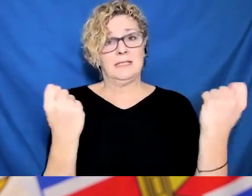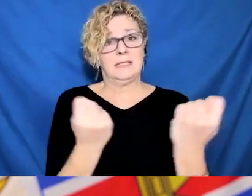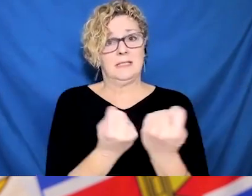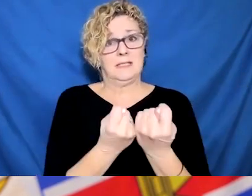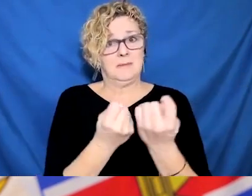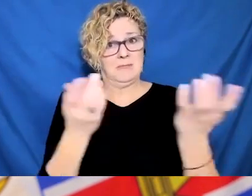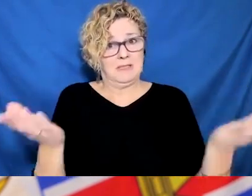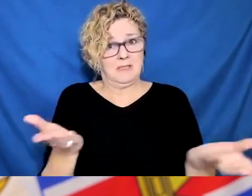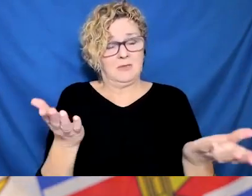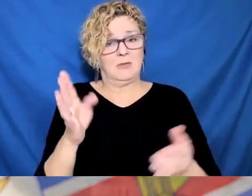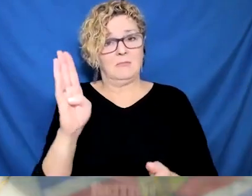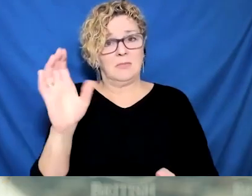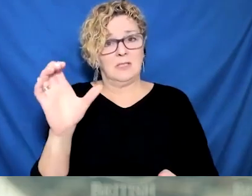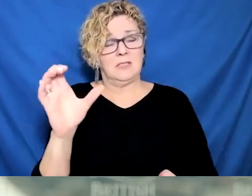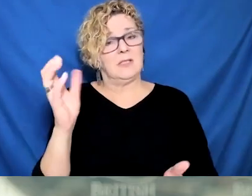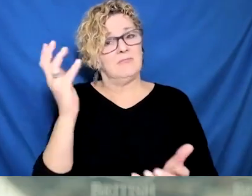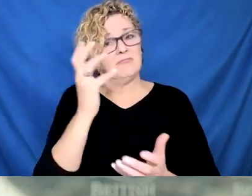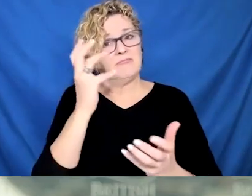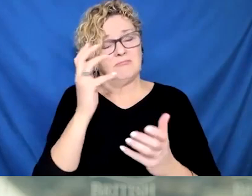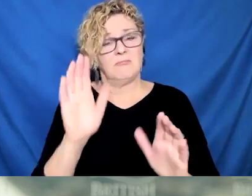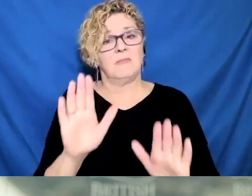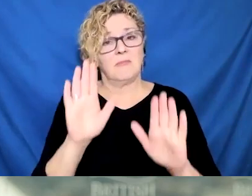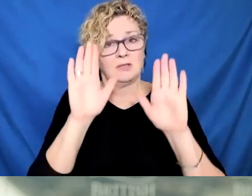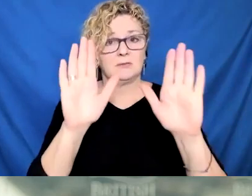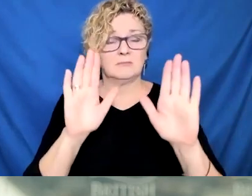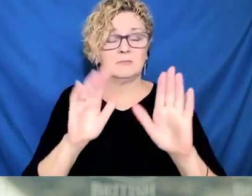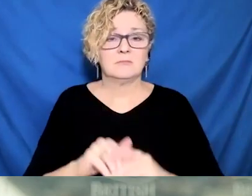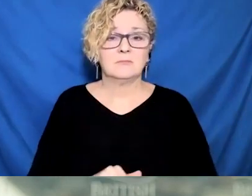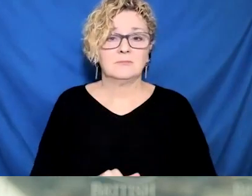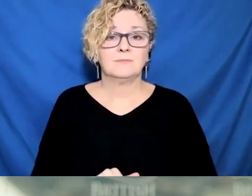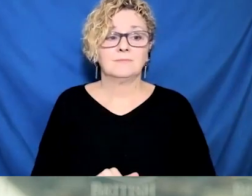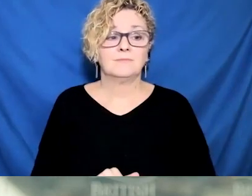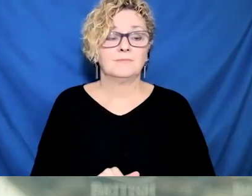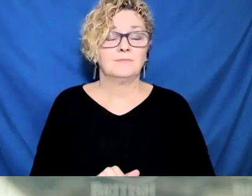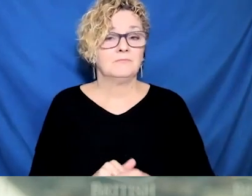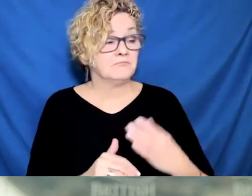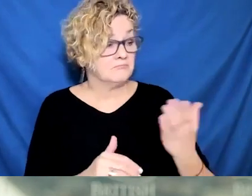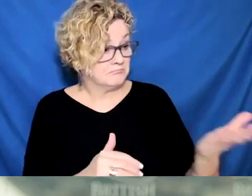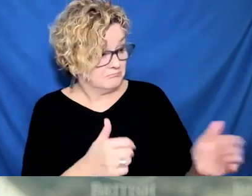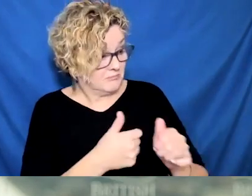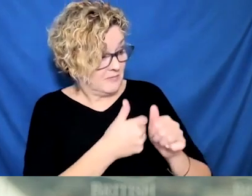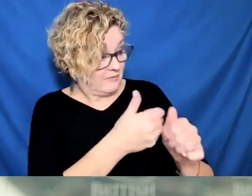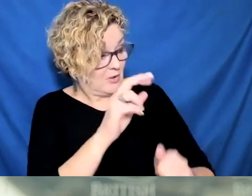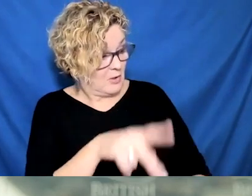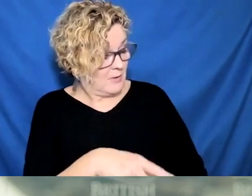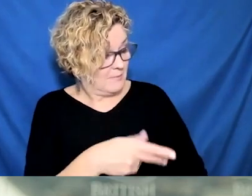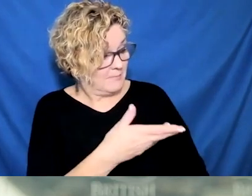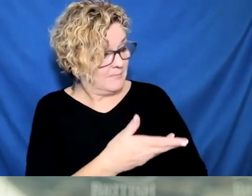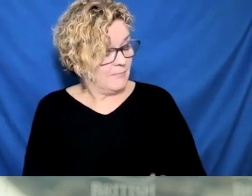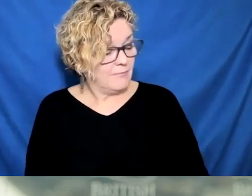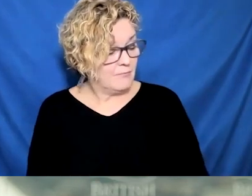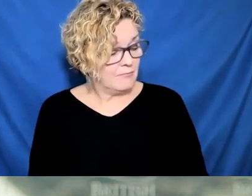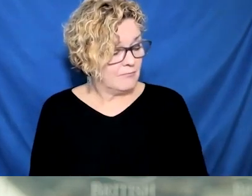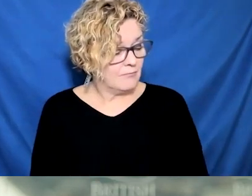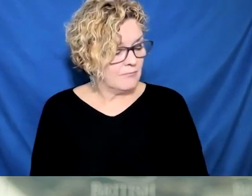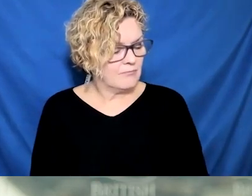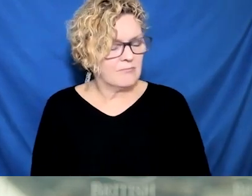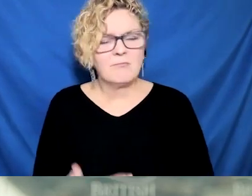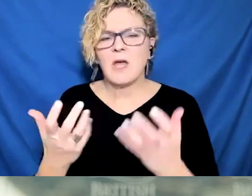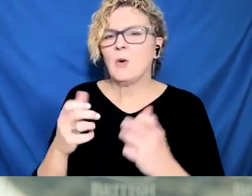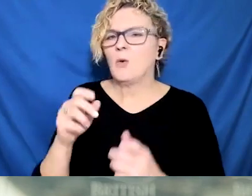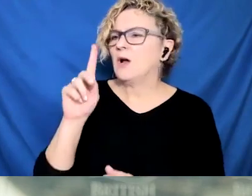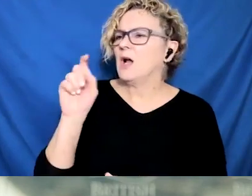facility. I think Dr. Henry made this point last week, as did I, that